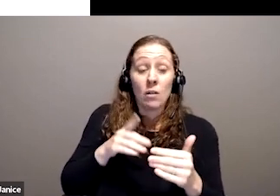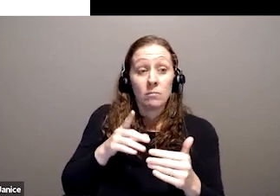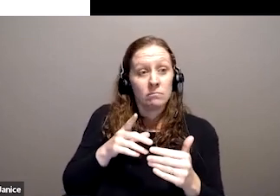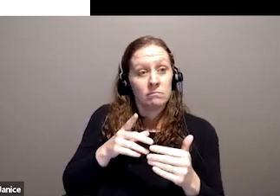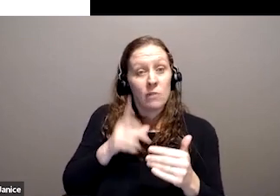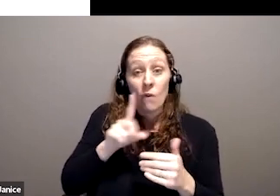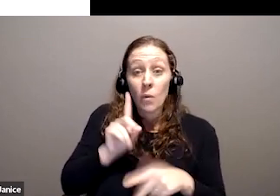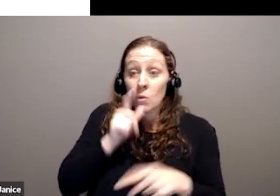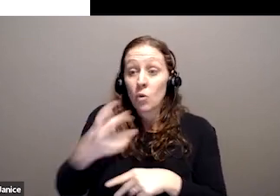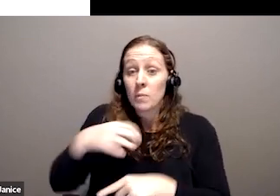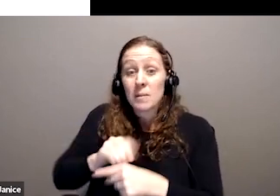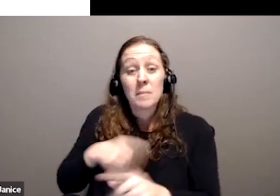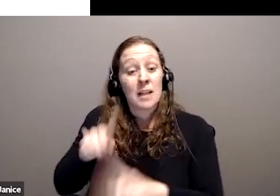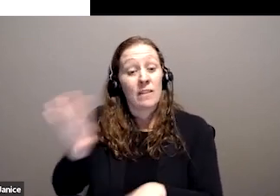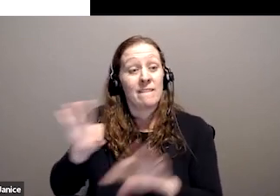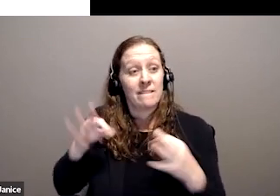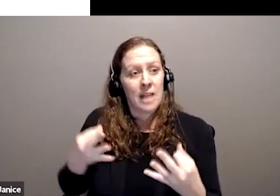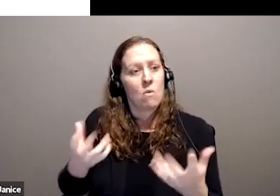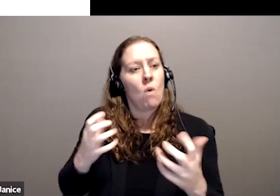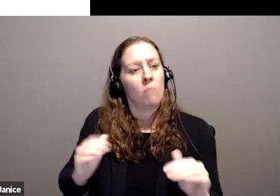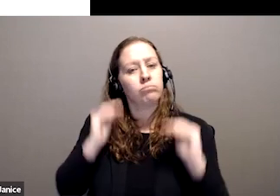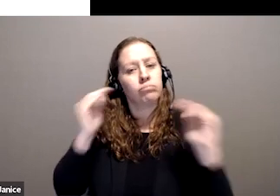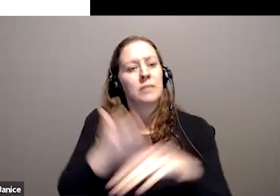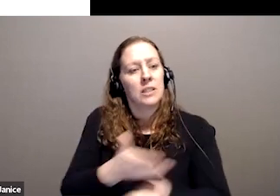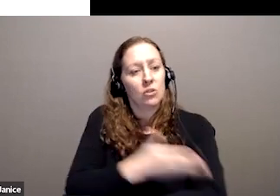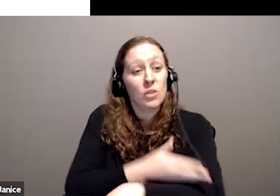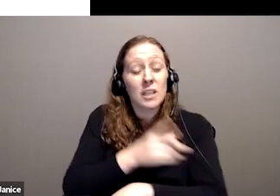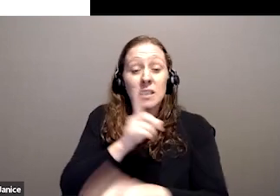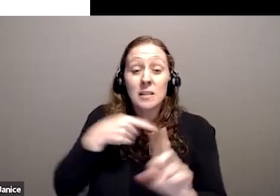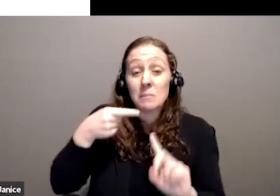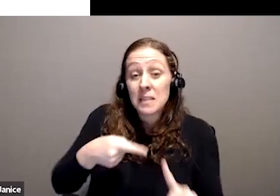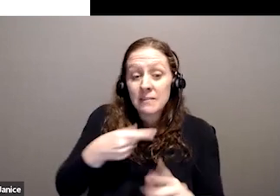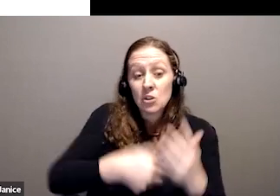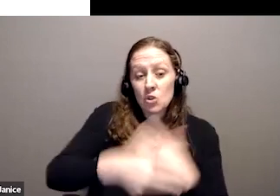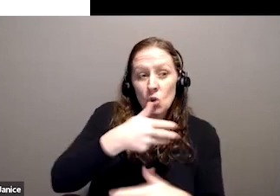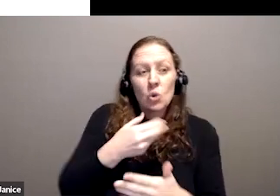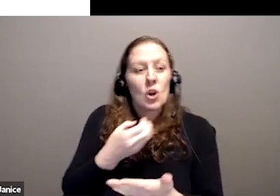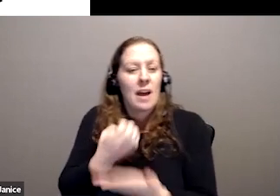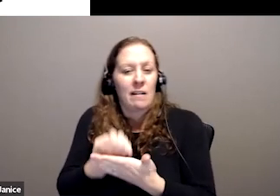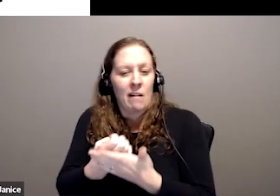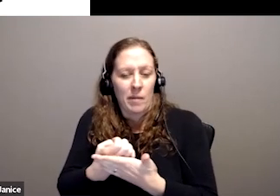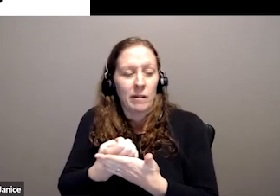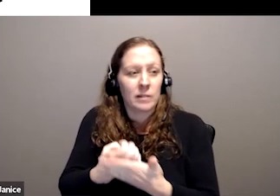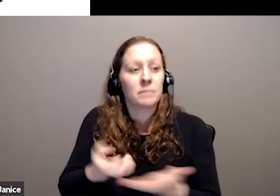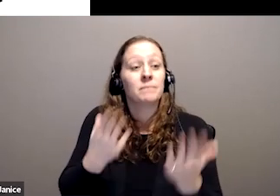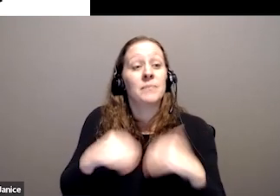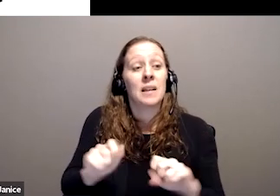social and economic participation. Just go to the next slide.